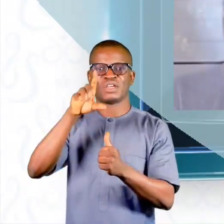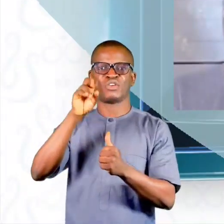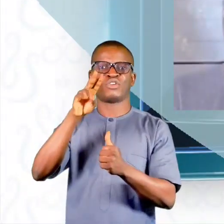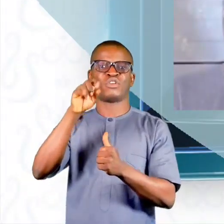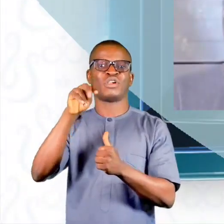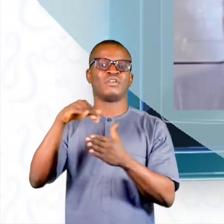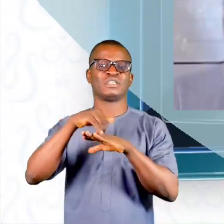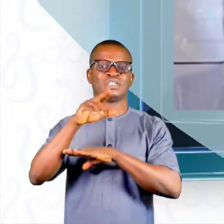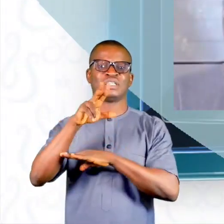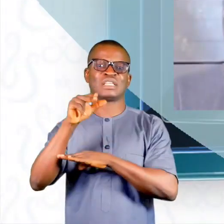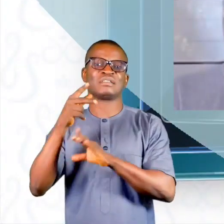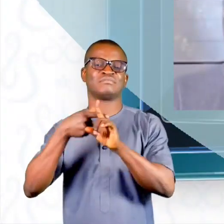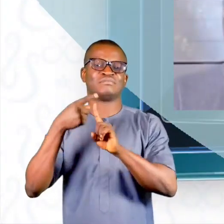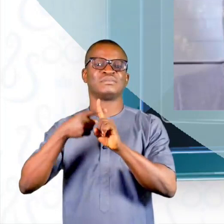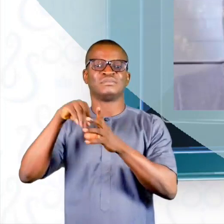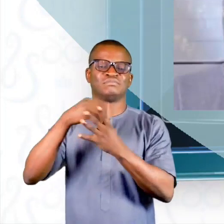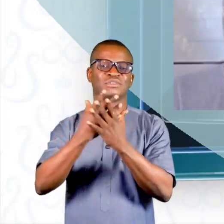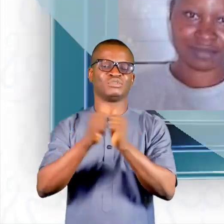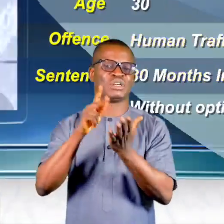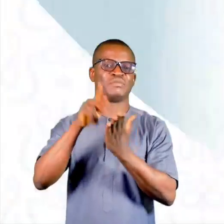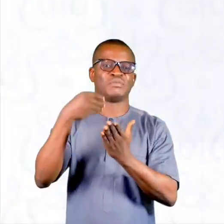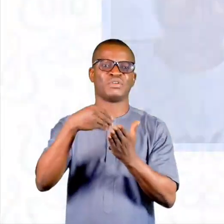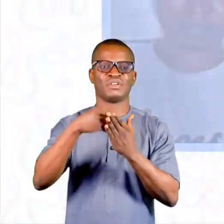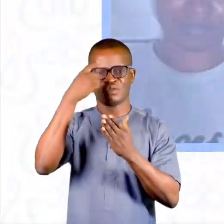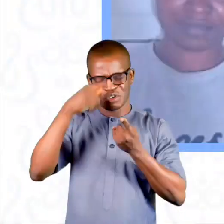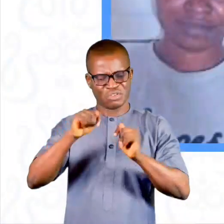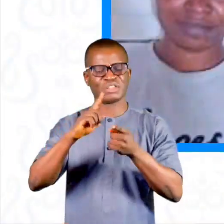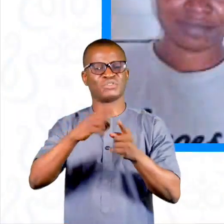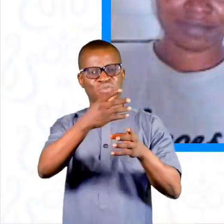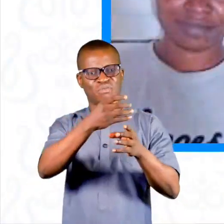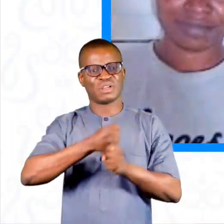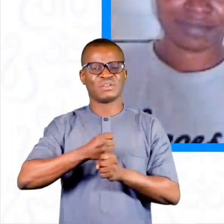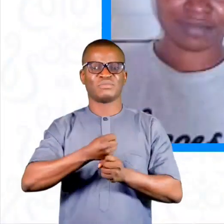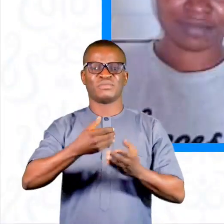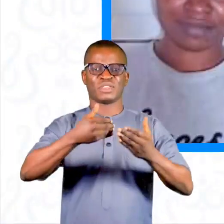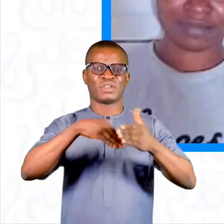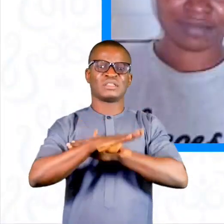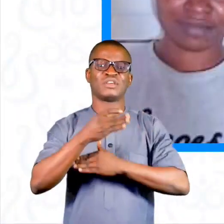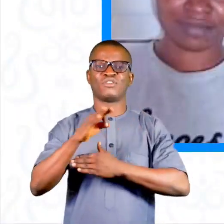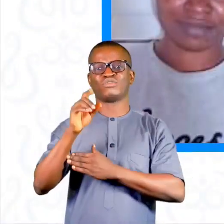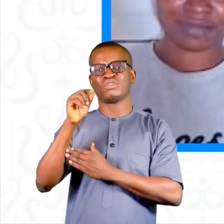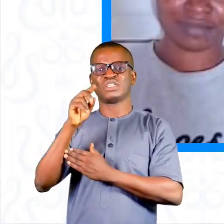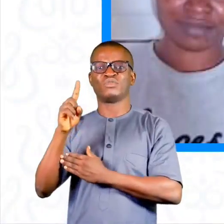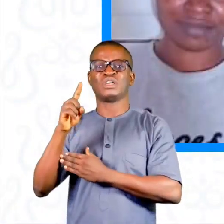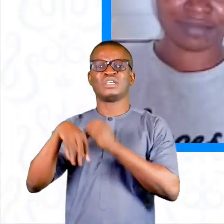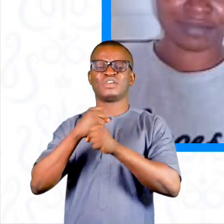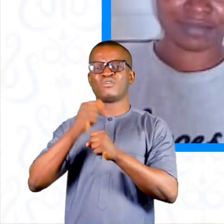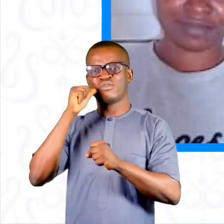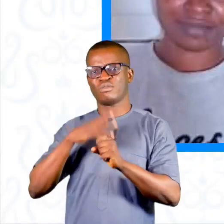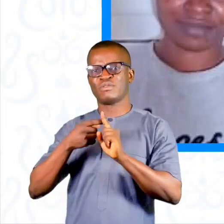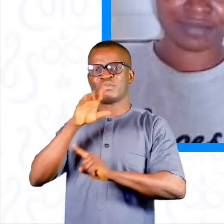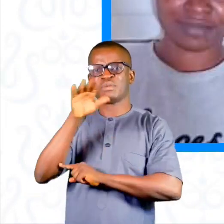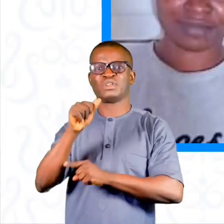Bob, was sentenced to 30-month imprisonment without option of fine for attempting to procure the illegal entry of a 21-year-old female from